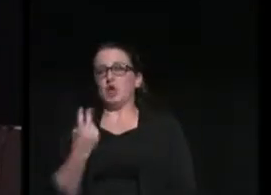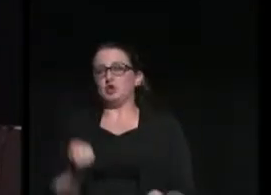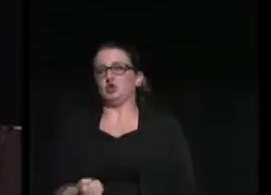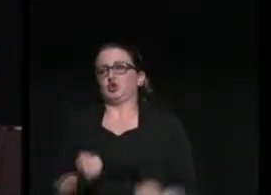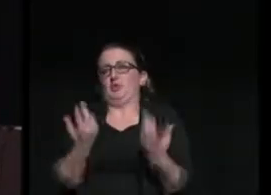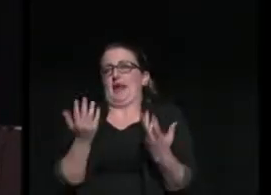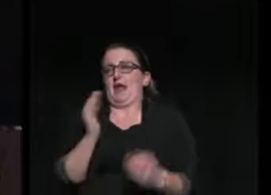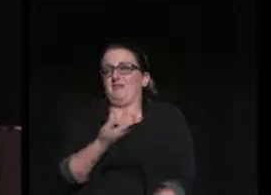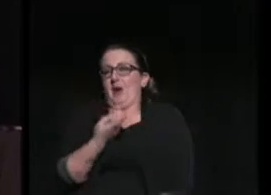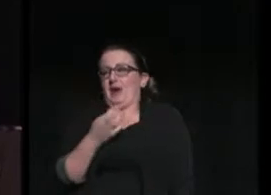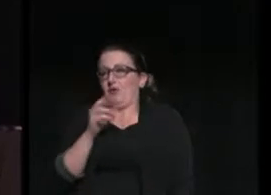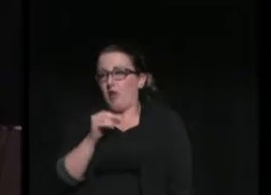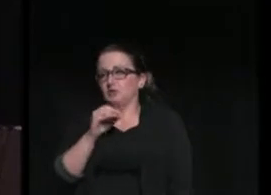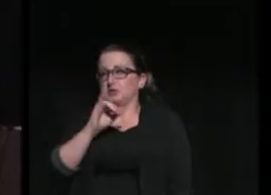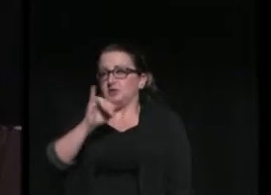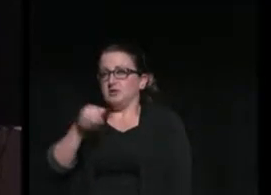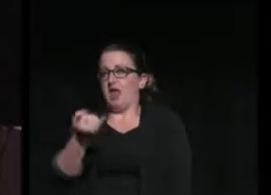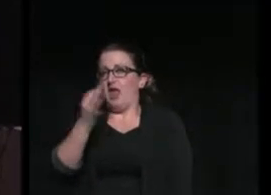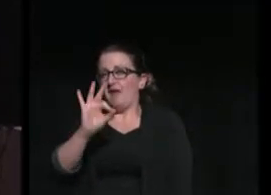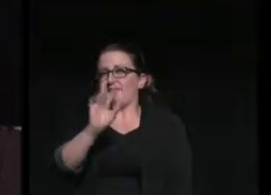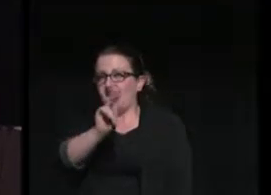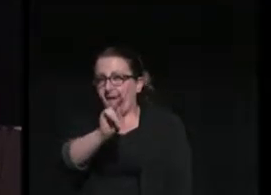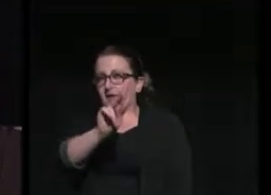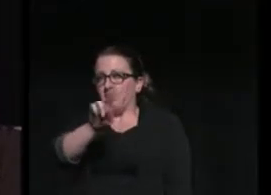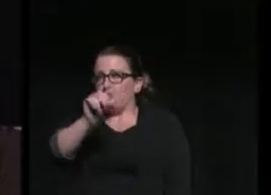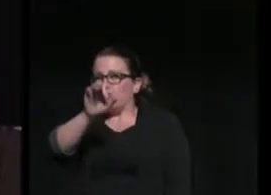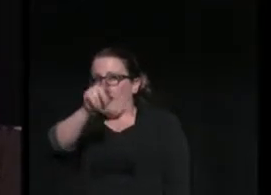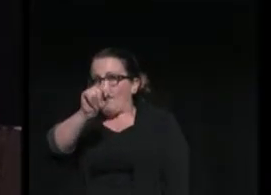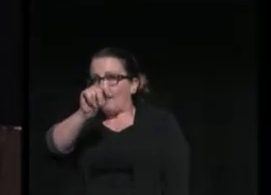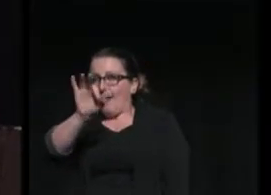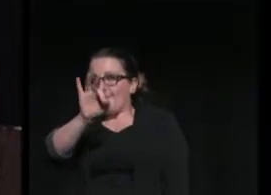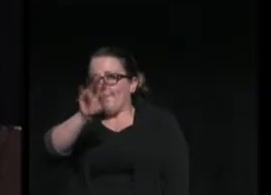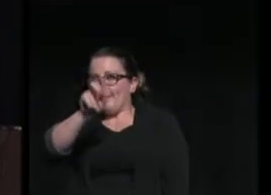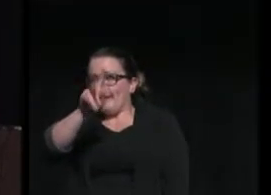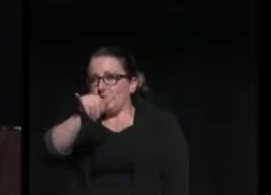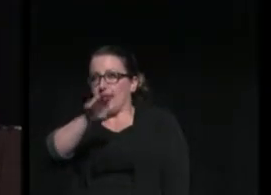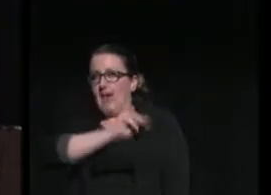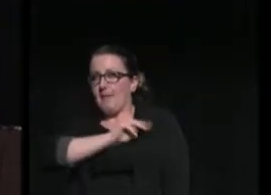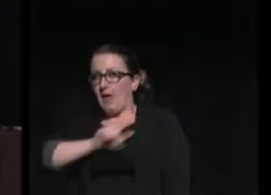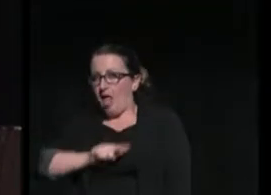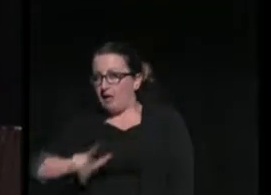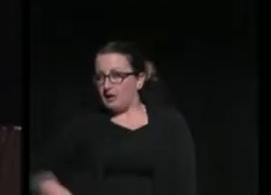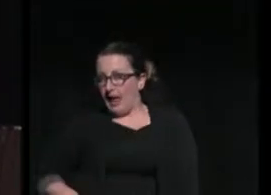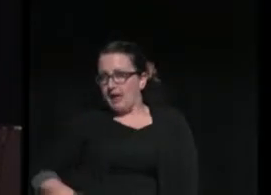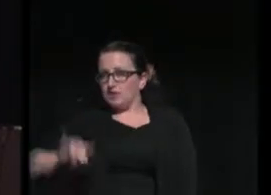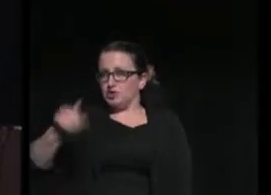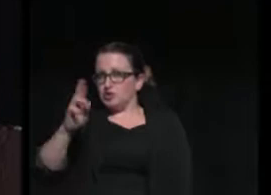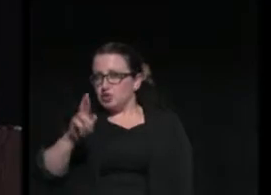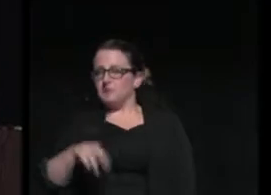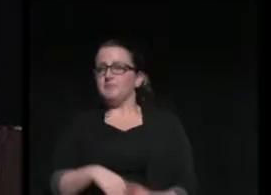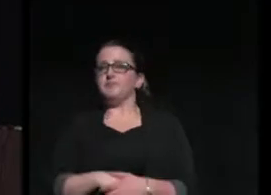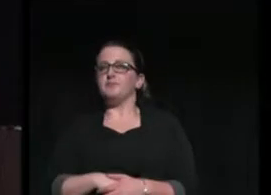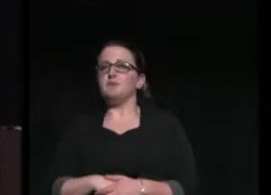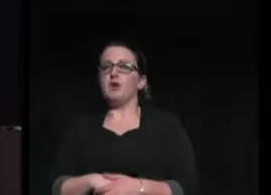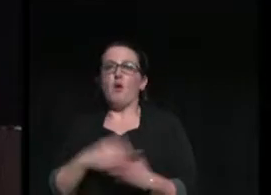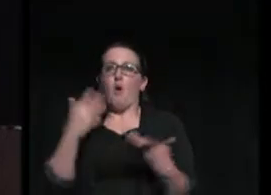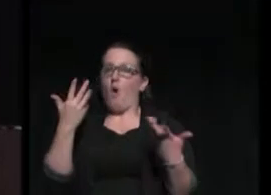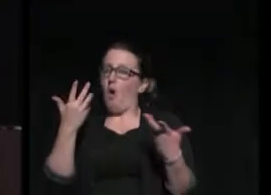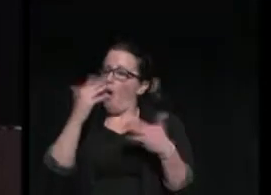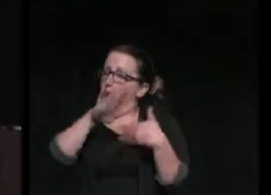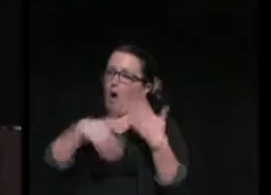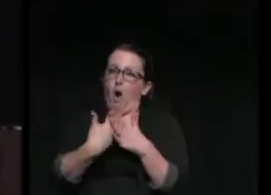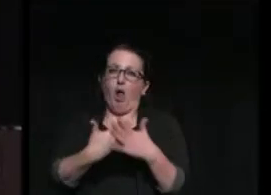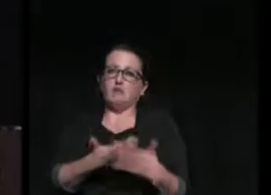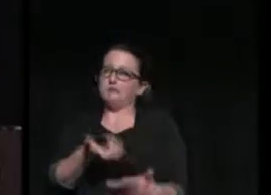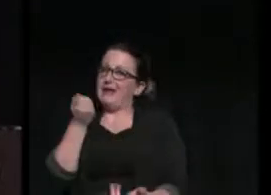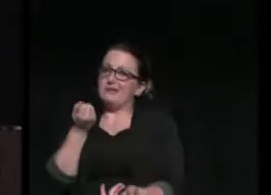heroes, John F. Kennedy, Robert F. Kennedy, Martin Luther King Jr., among them, taken from us before our